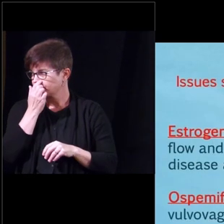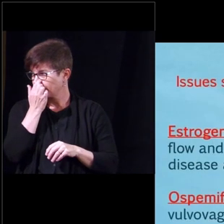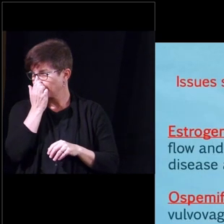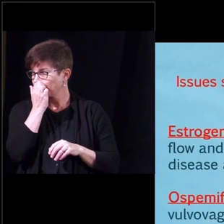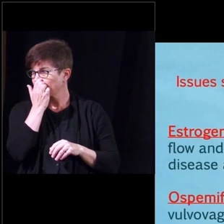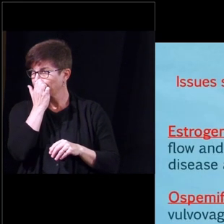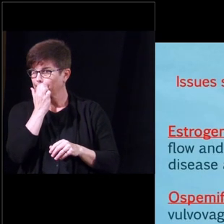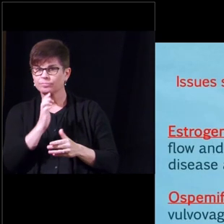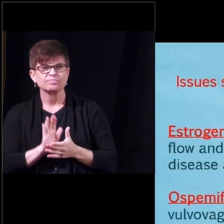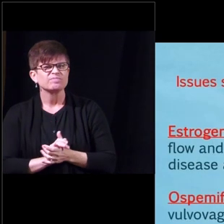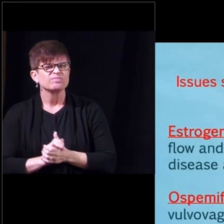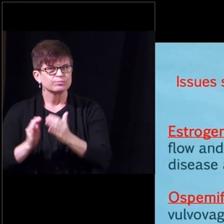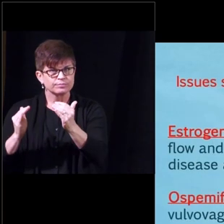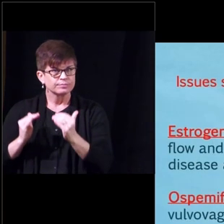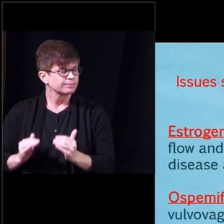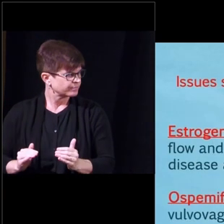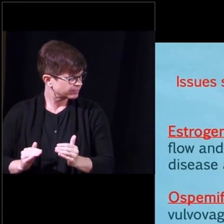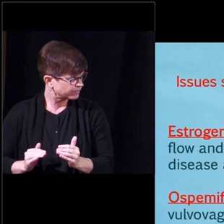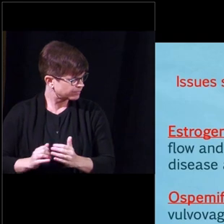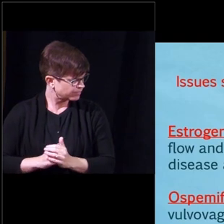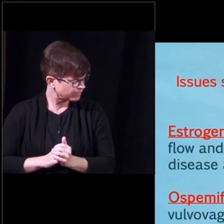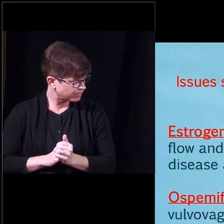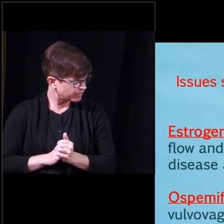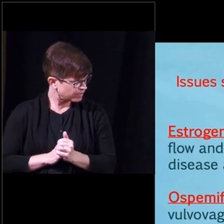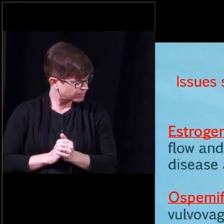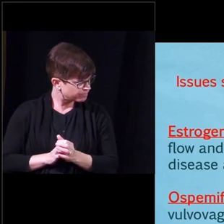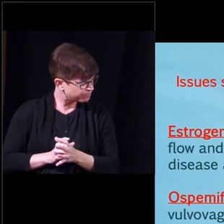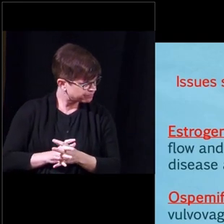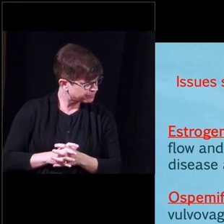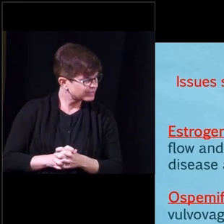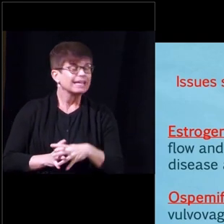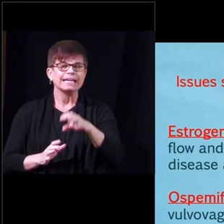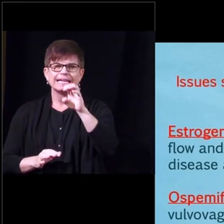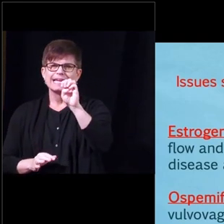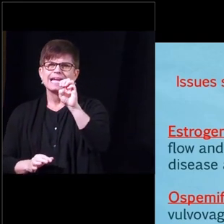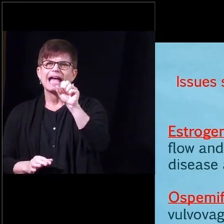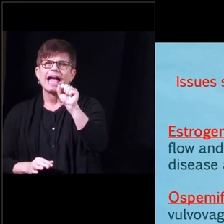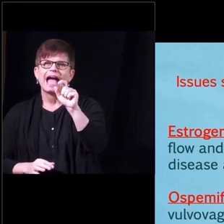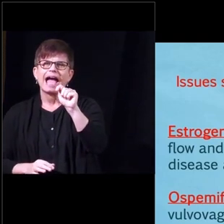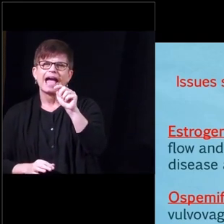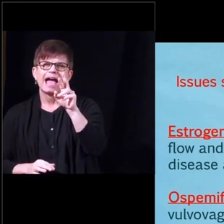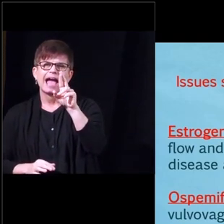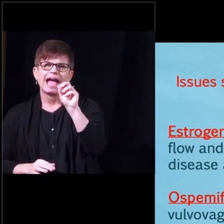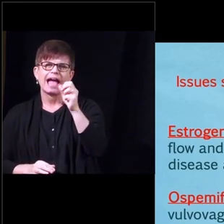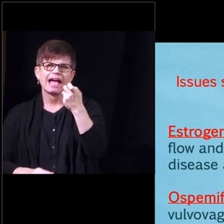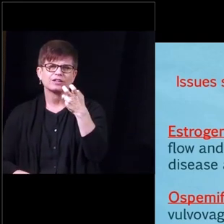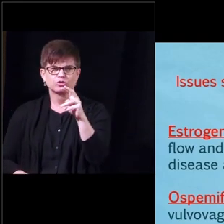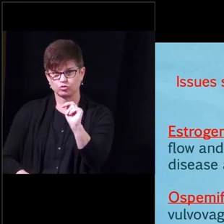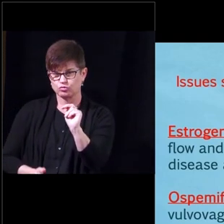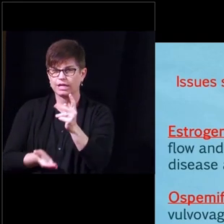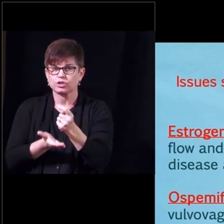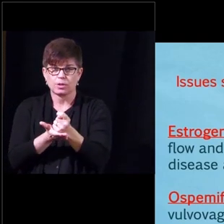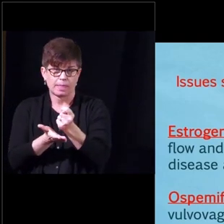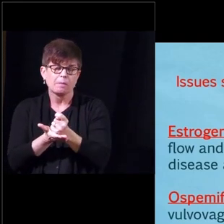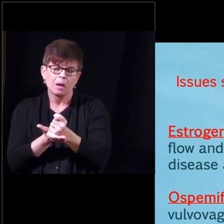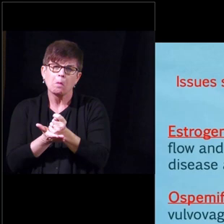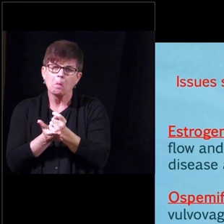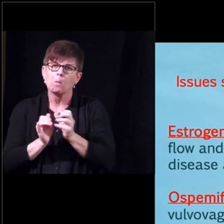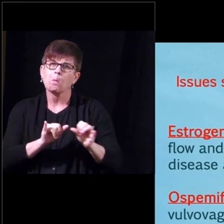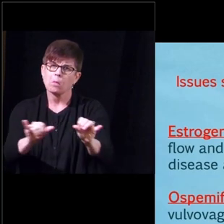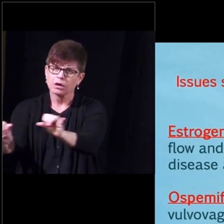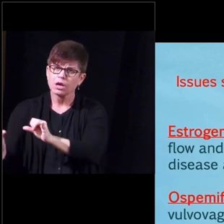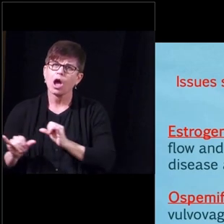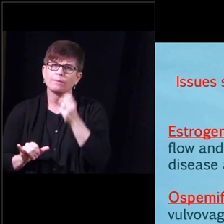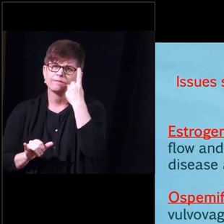estrogen therapy is a very uh common and safe treatment for a lot of patients not just for sexual